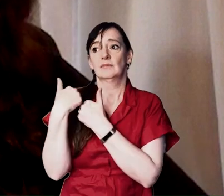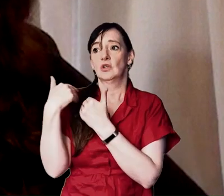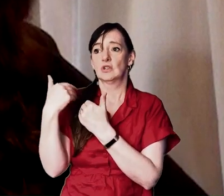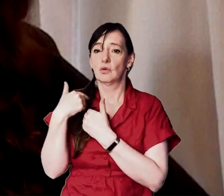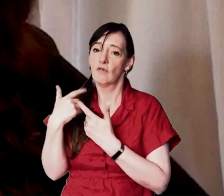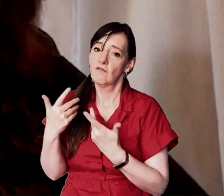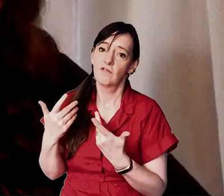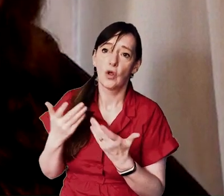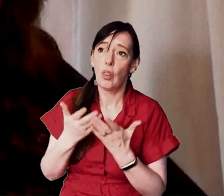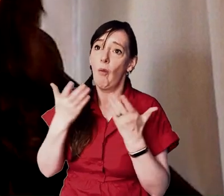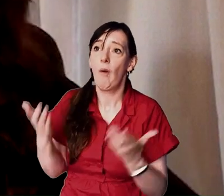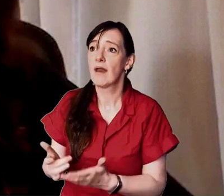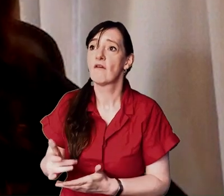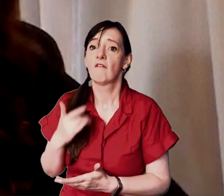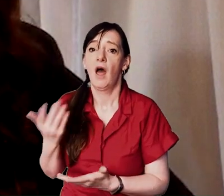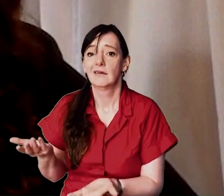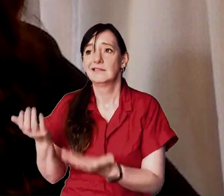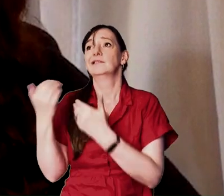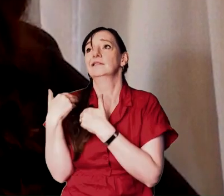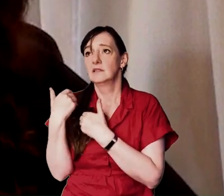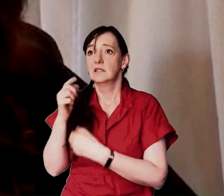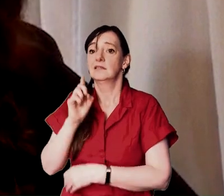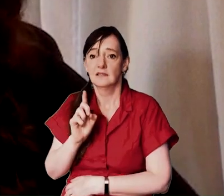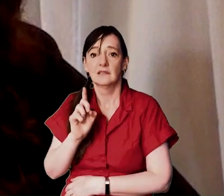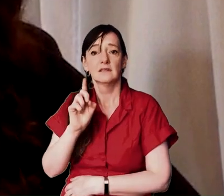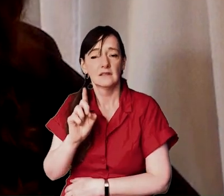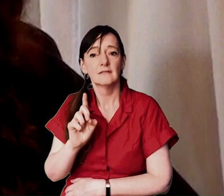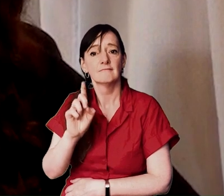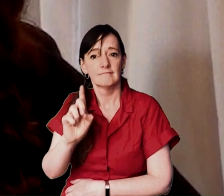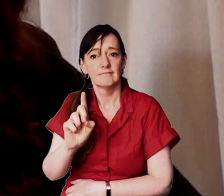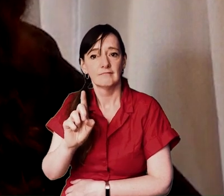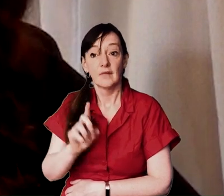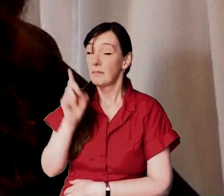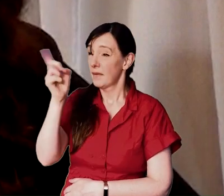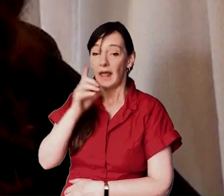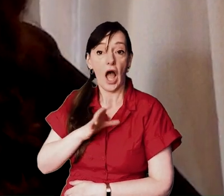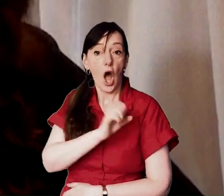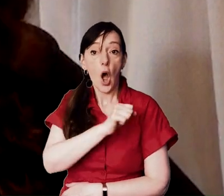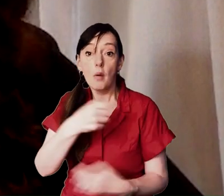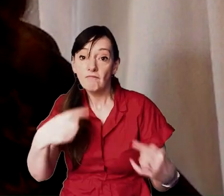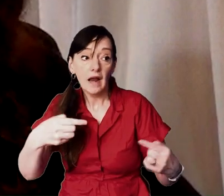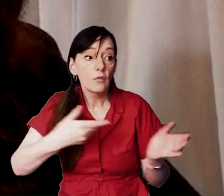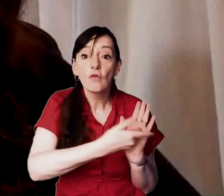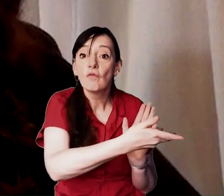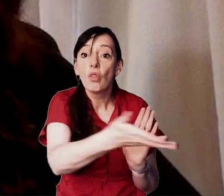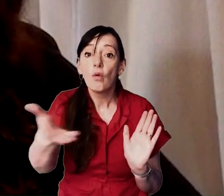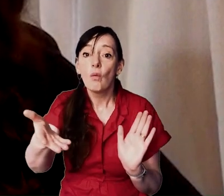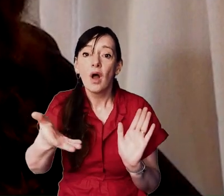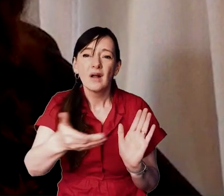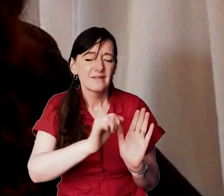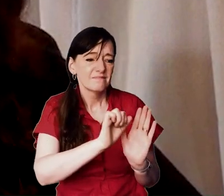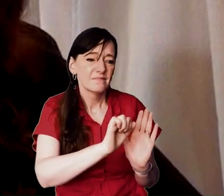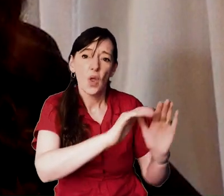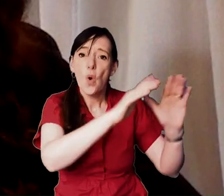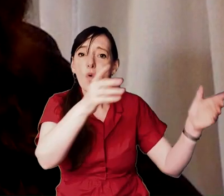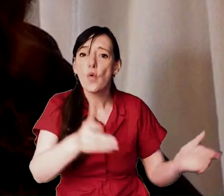and this is more than a personal hope this is a hope for the whole of the world this is a hope that shines for all people in all places i hope for